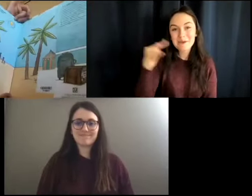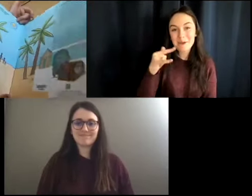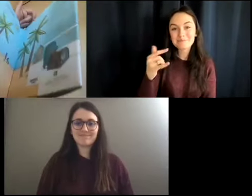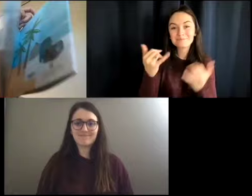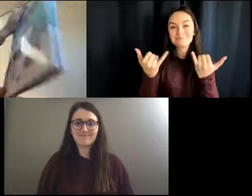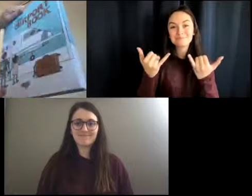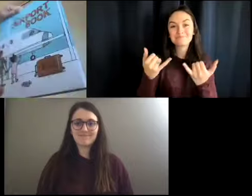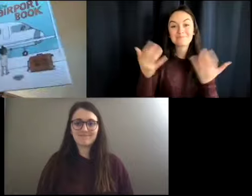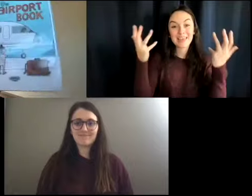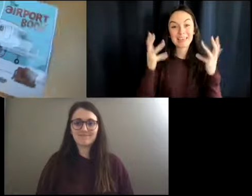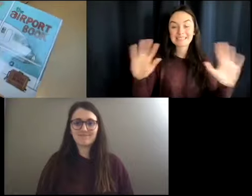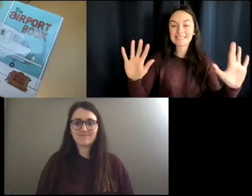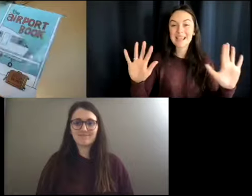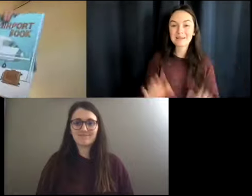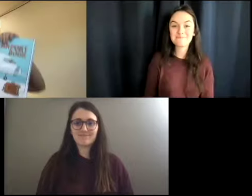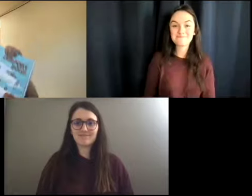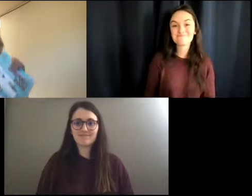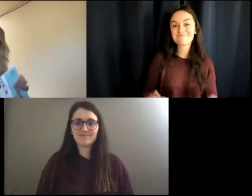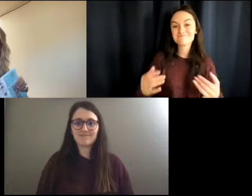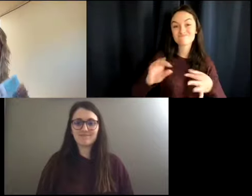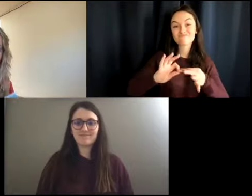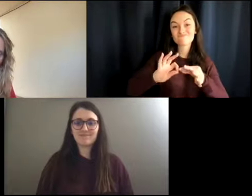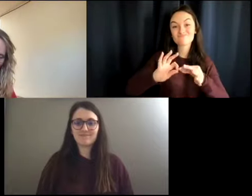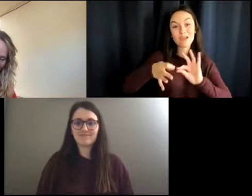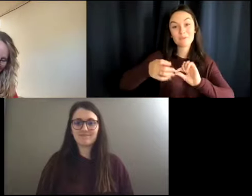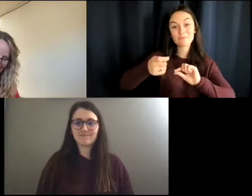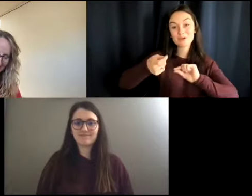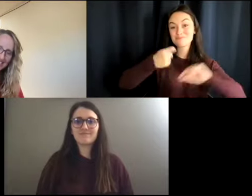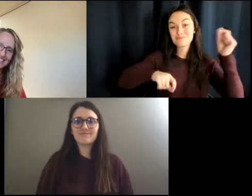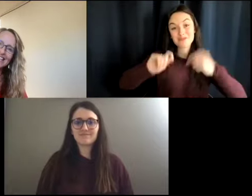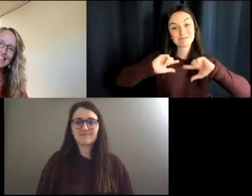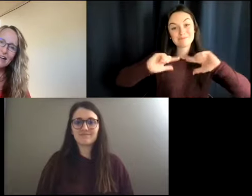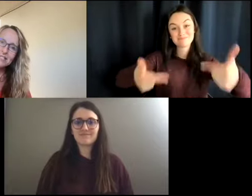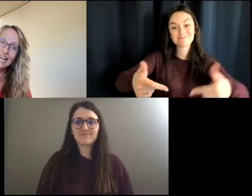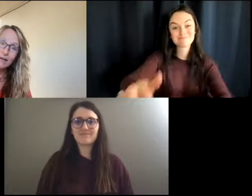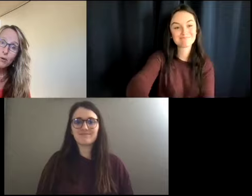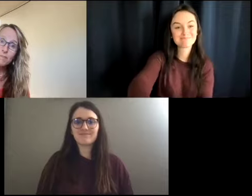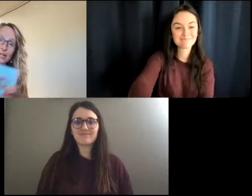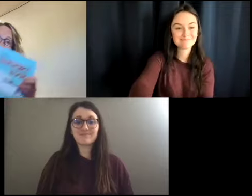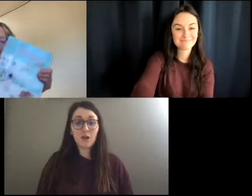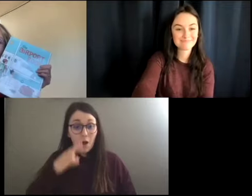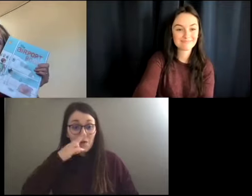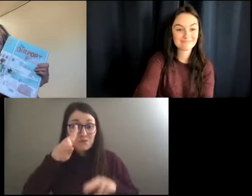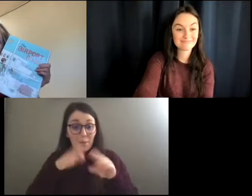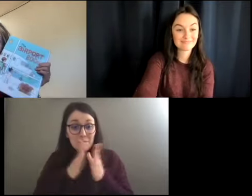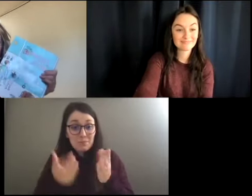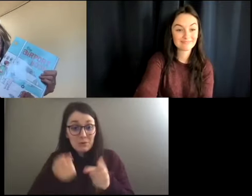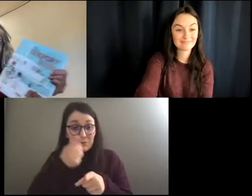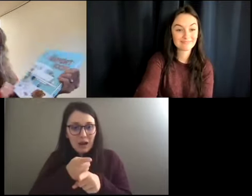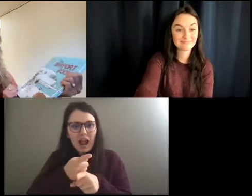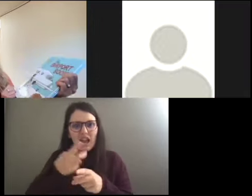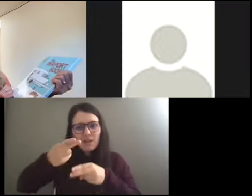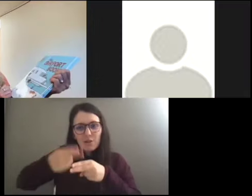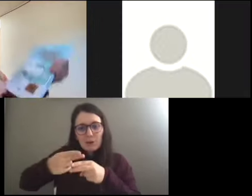That's the end! Totally fun book, isn't it? That was the airport book and it's written by